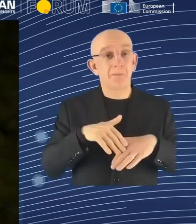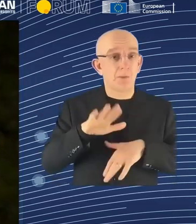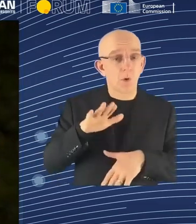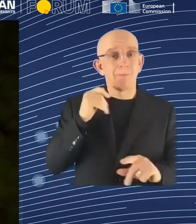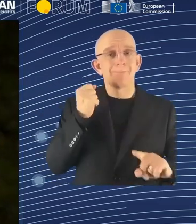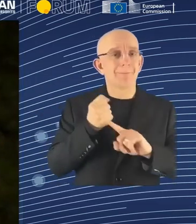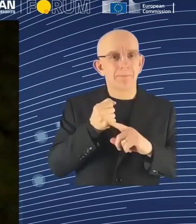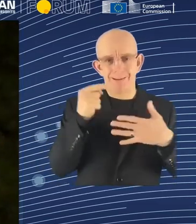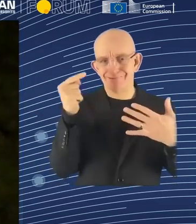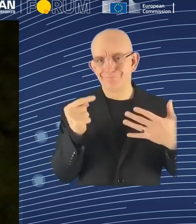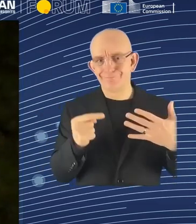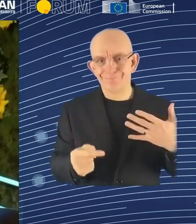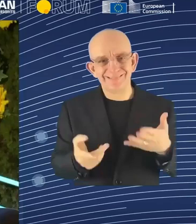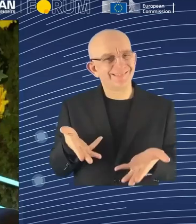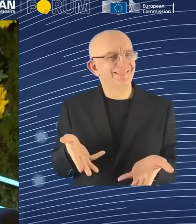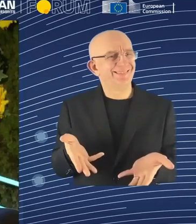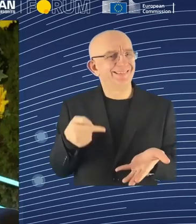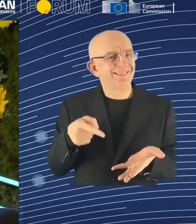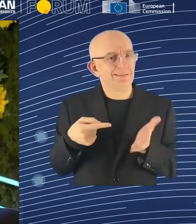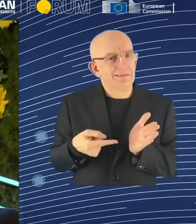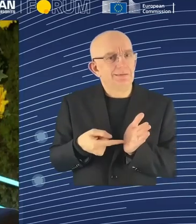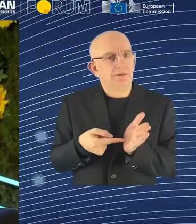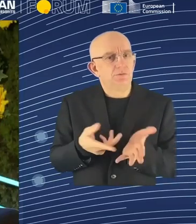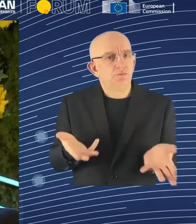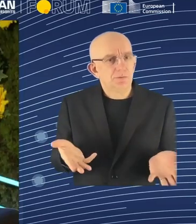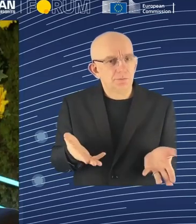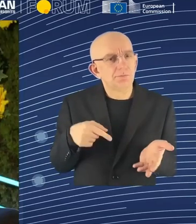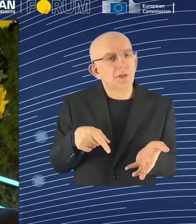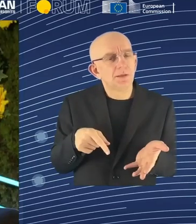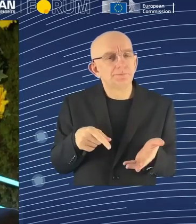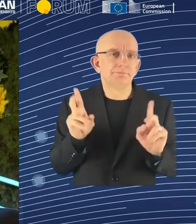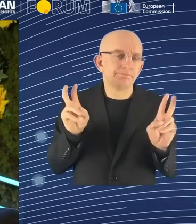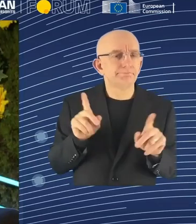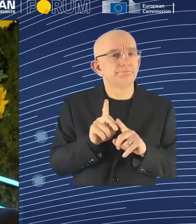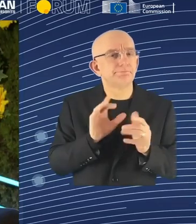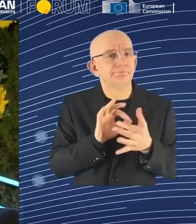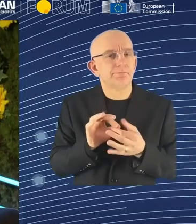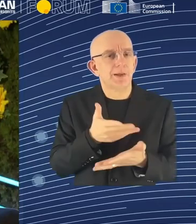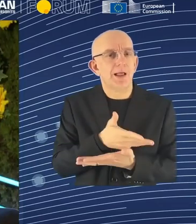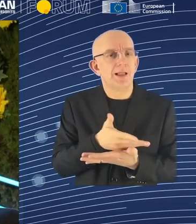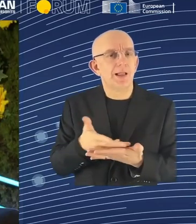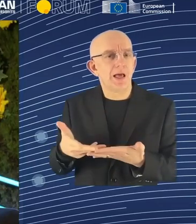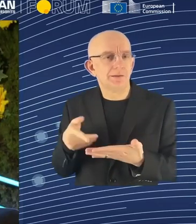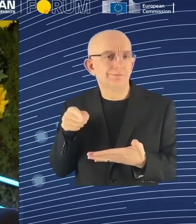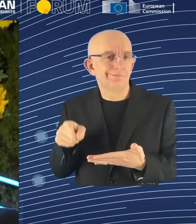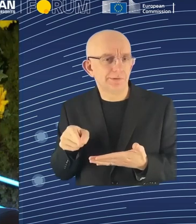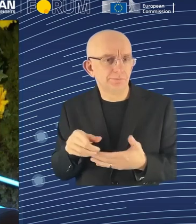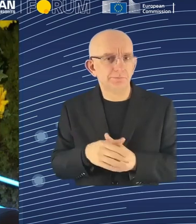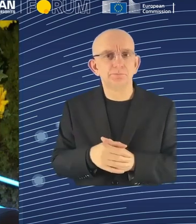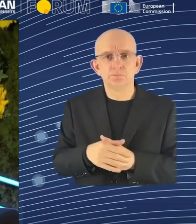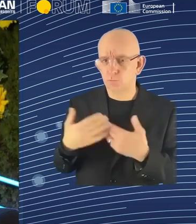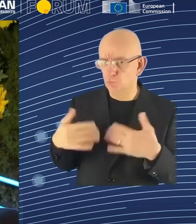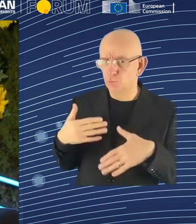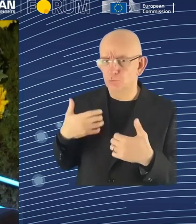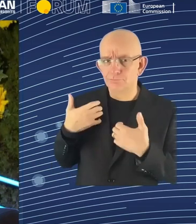large language model. Right. Well, that's some fascinating statistics there and thank you so much for bringing it. I do love the fact that it's about